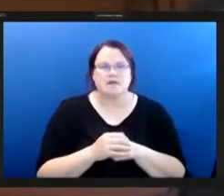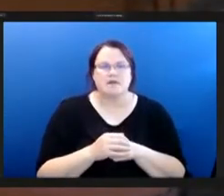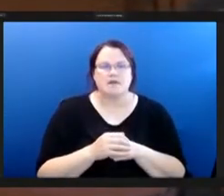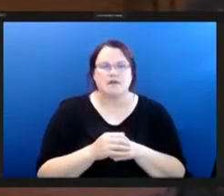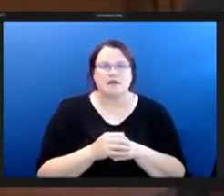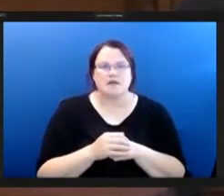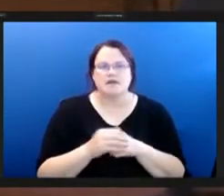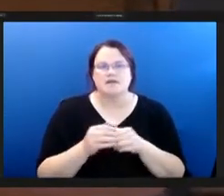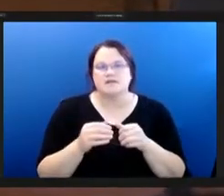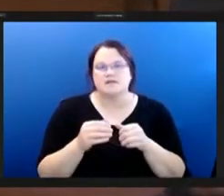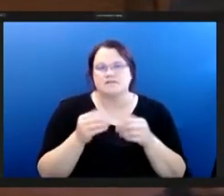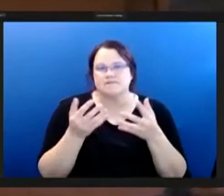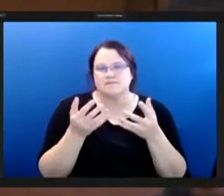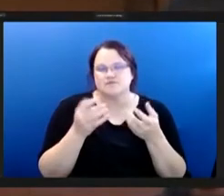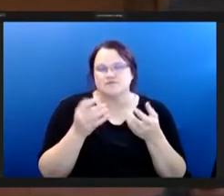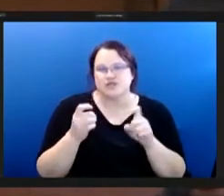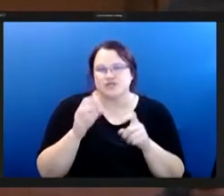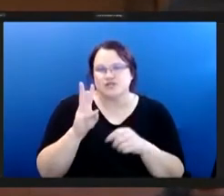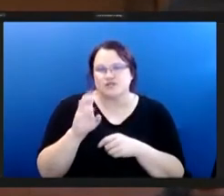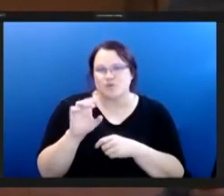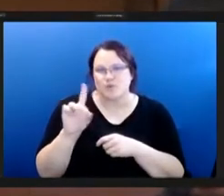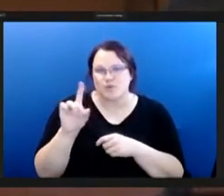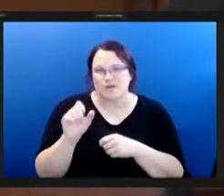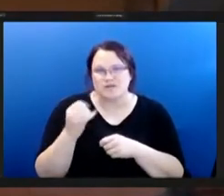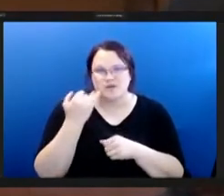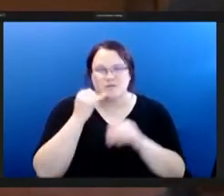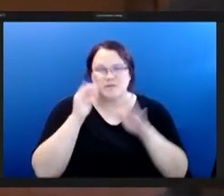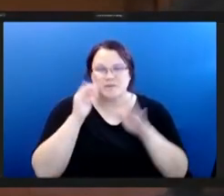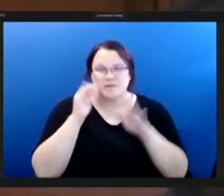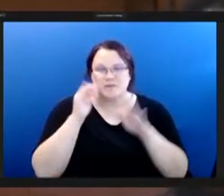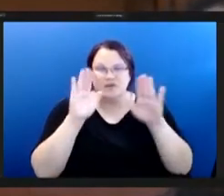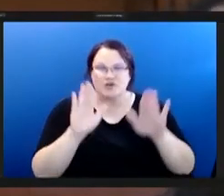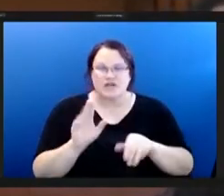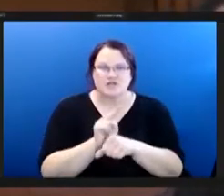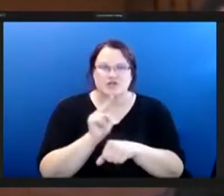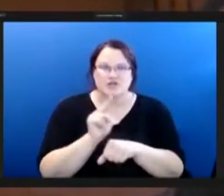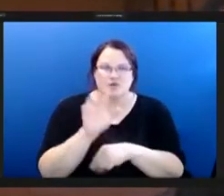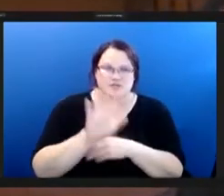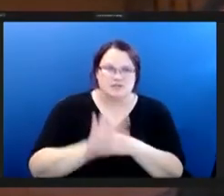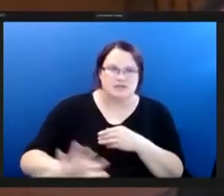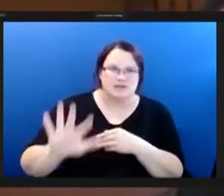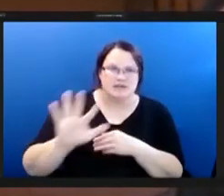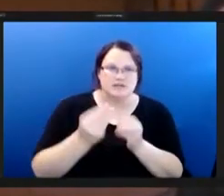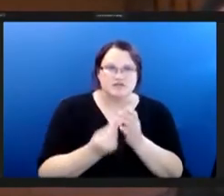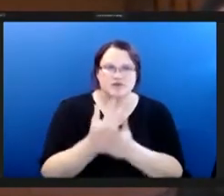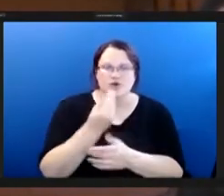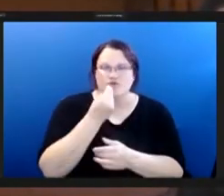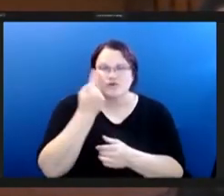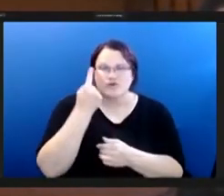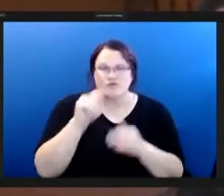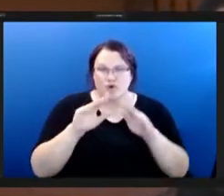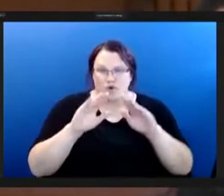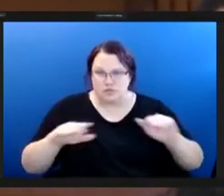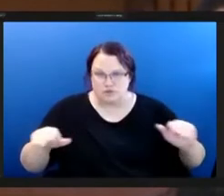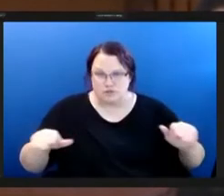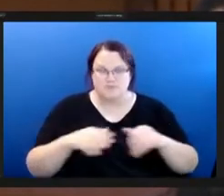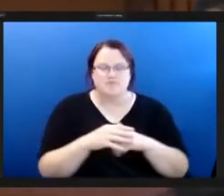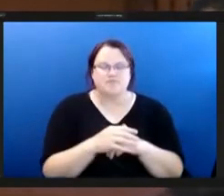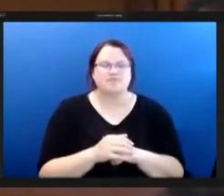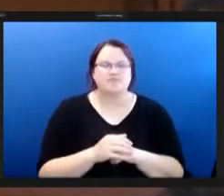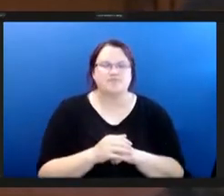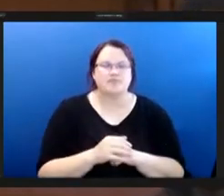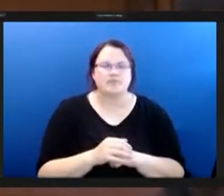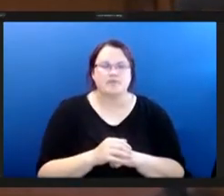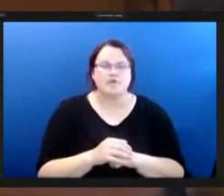so great if we could use that land to grow food for our children one of the things we must all